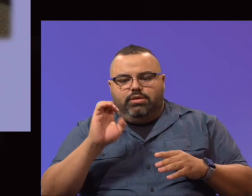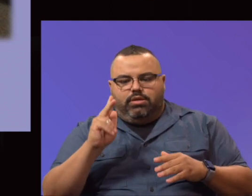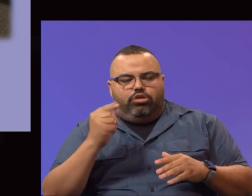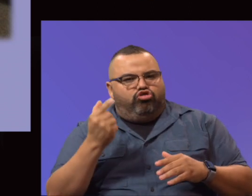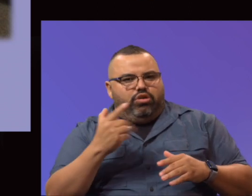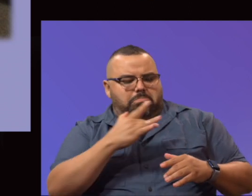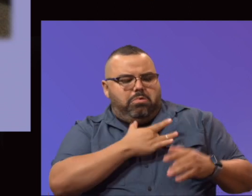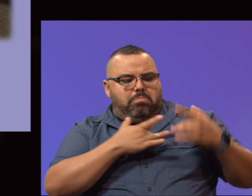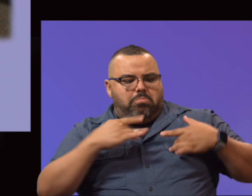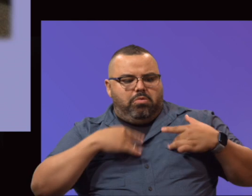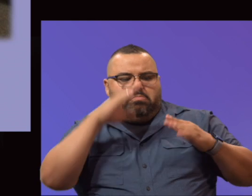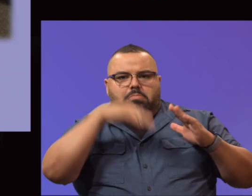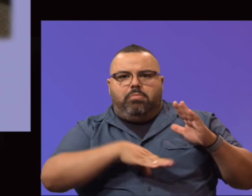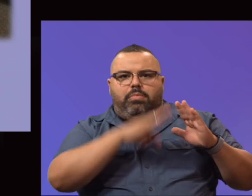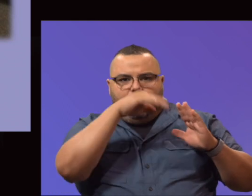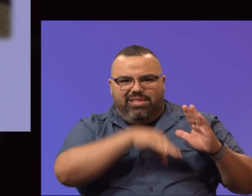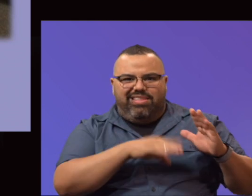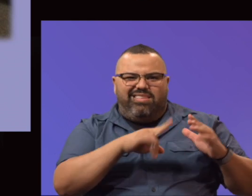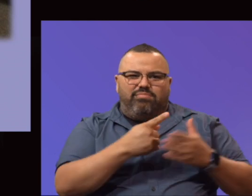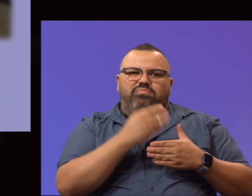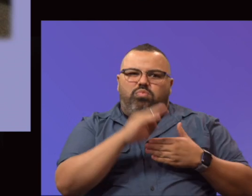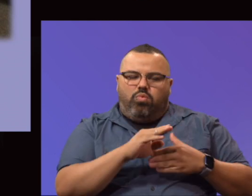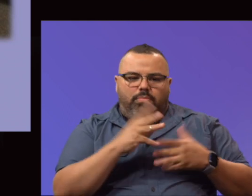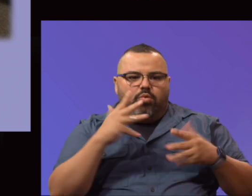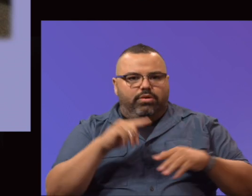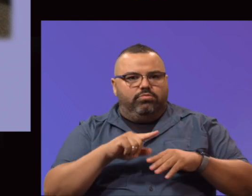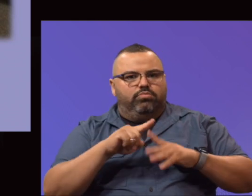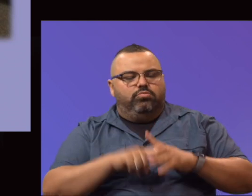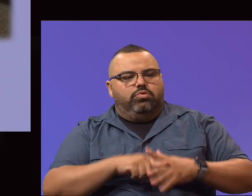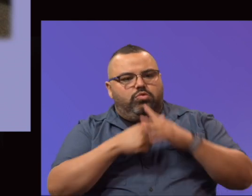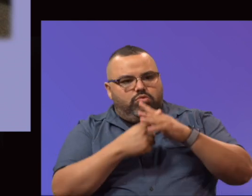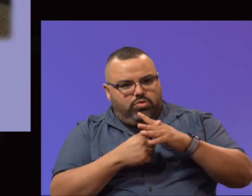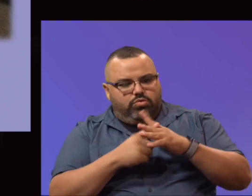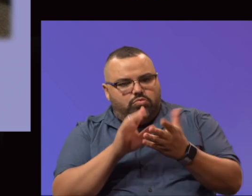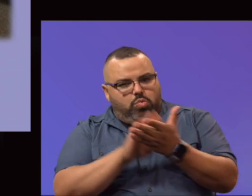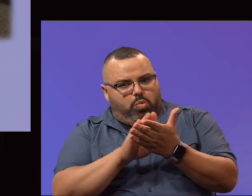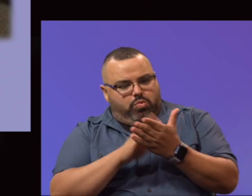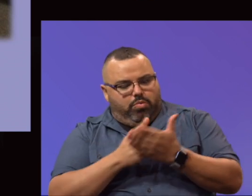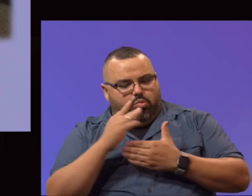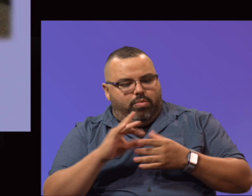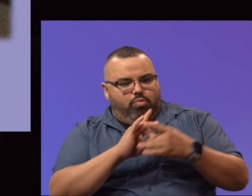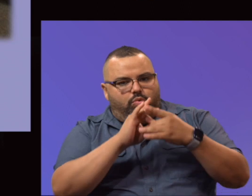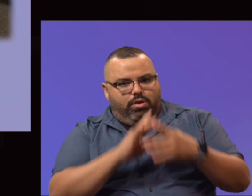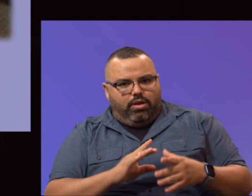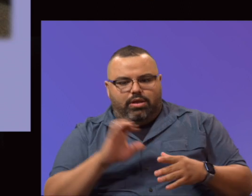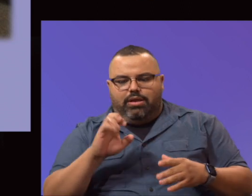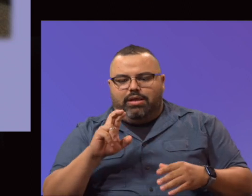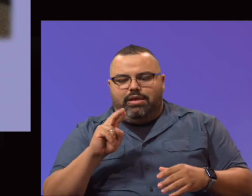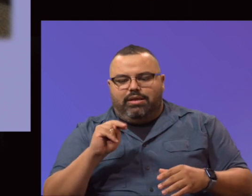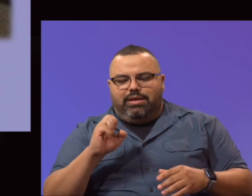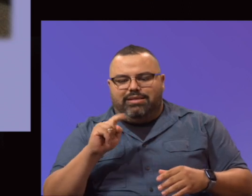and cardiac sonography. That program actually already began. And so kudos to our program coordinator Ernesto